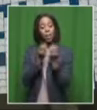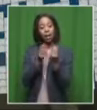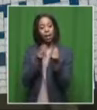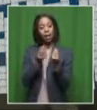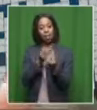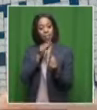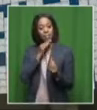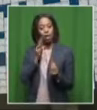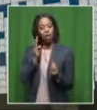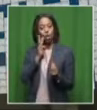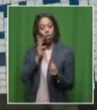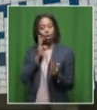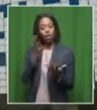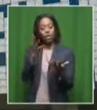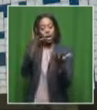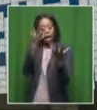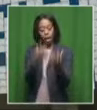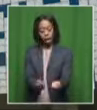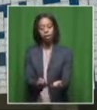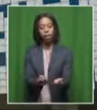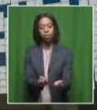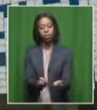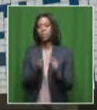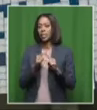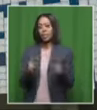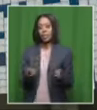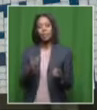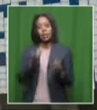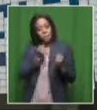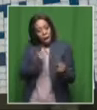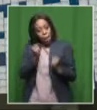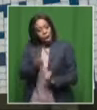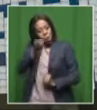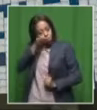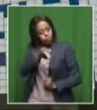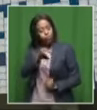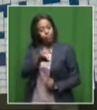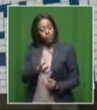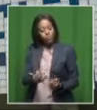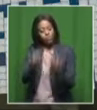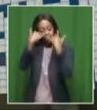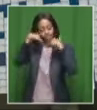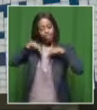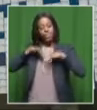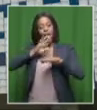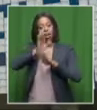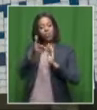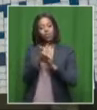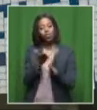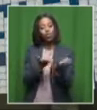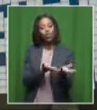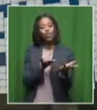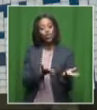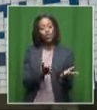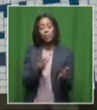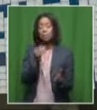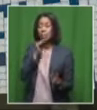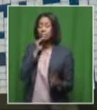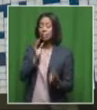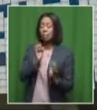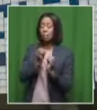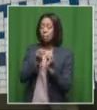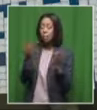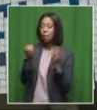water soluble. So they are actually still in the vapor phase, and you actually inhale all of that. So it's a lot of